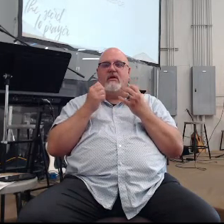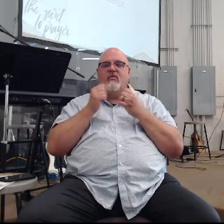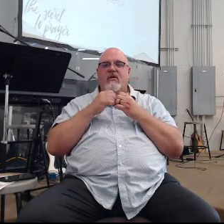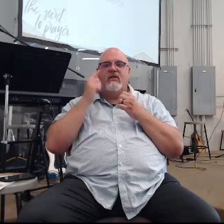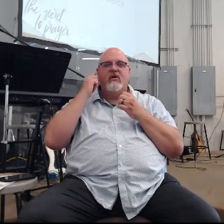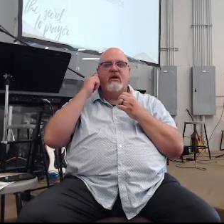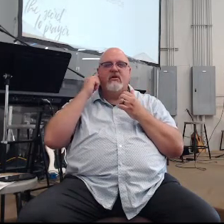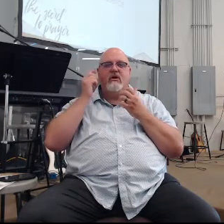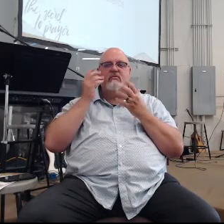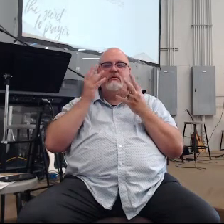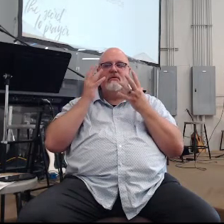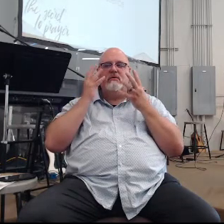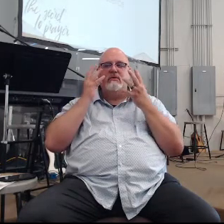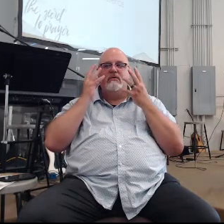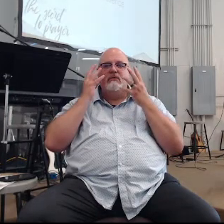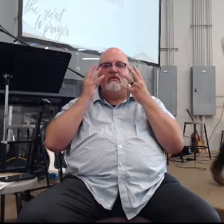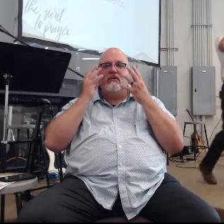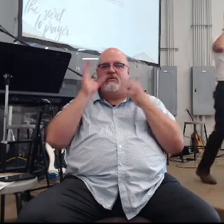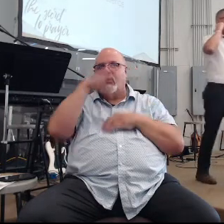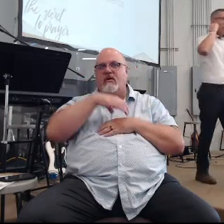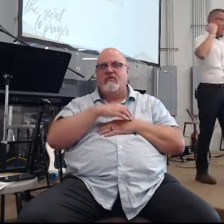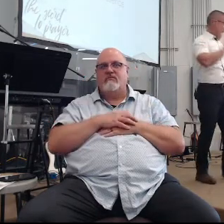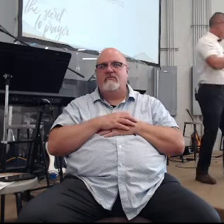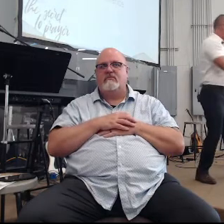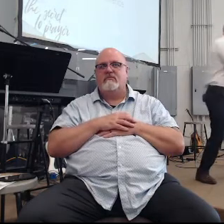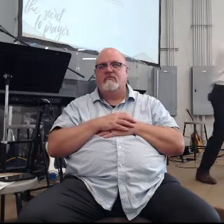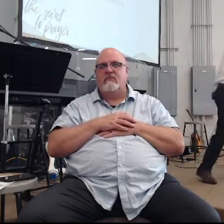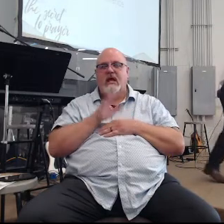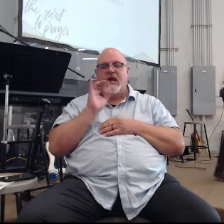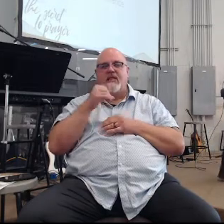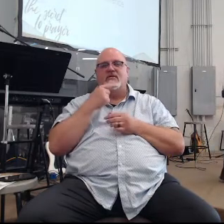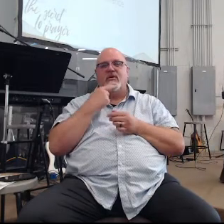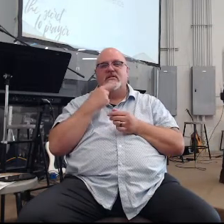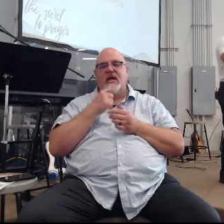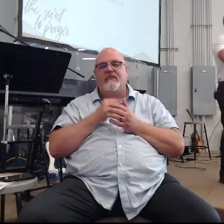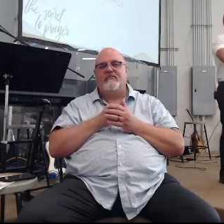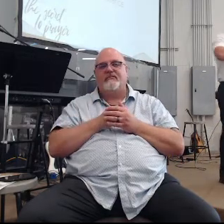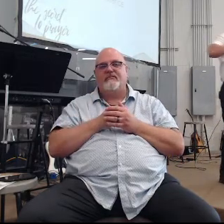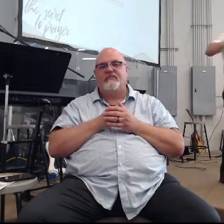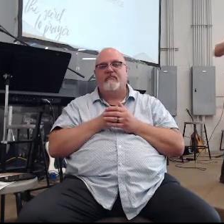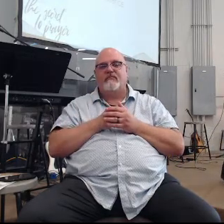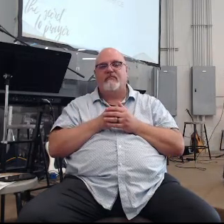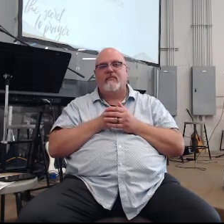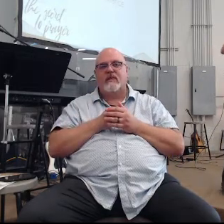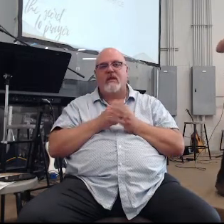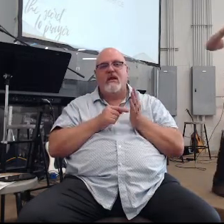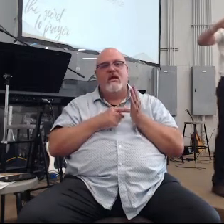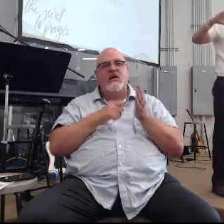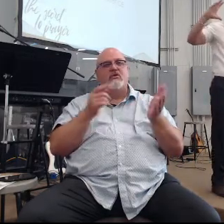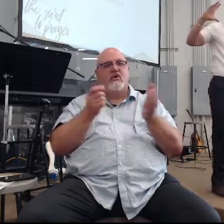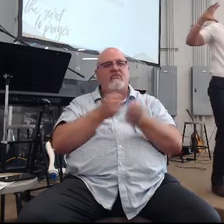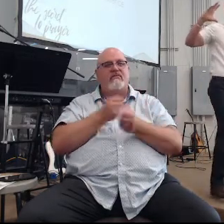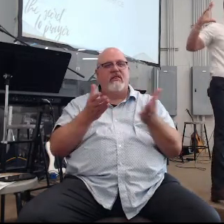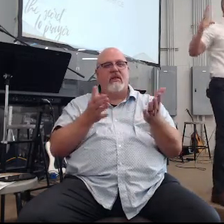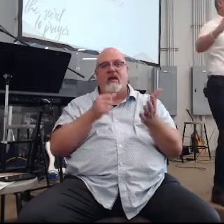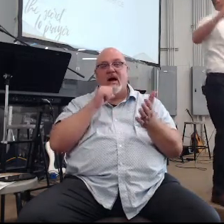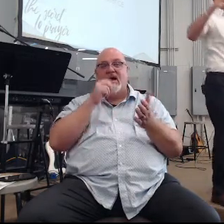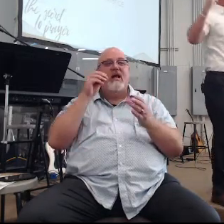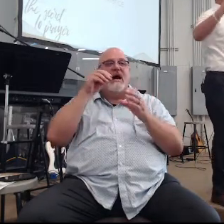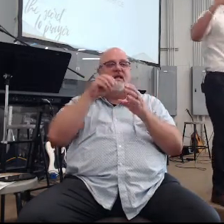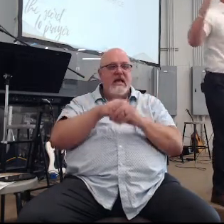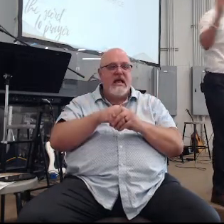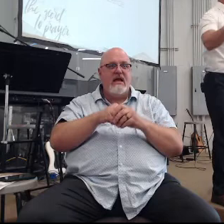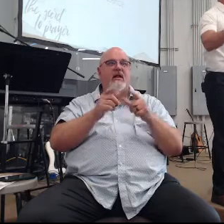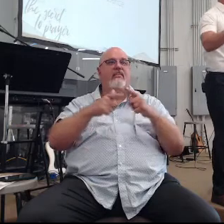eardrums it's weird right that's what he's saying he's saying he showed him all this stuff and he's like I'm not in